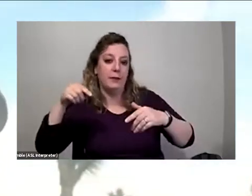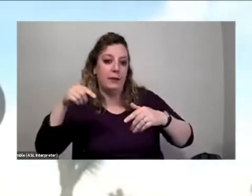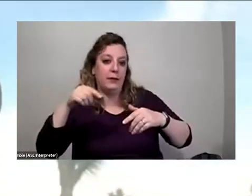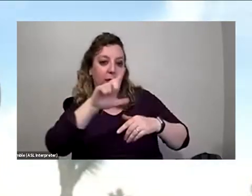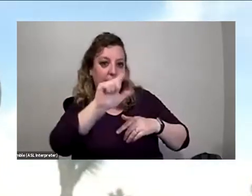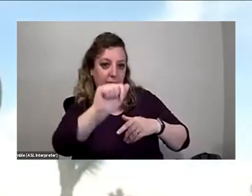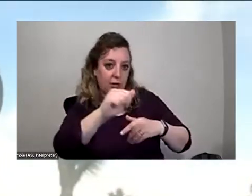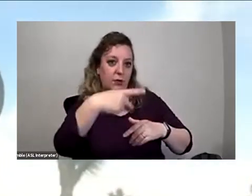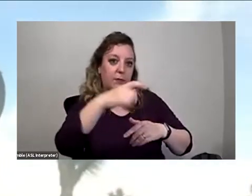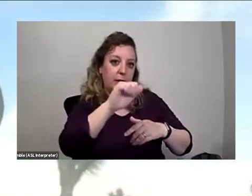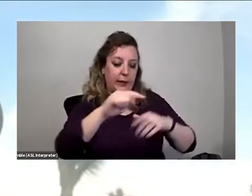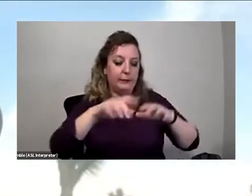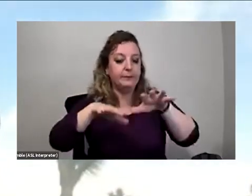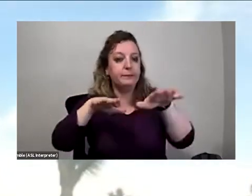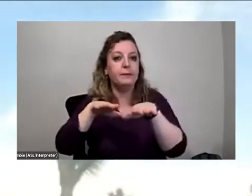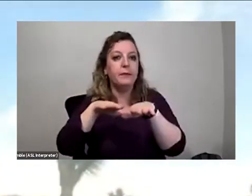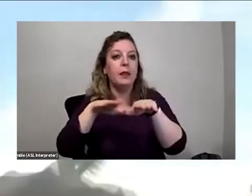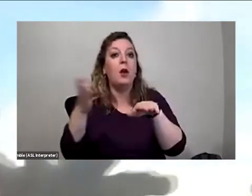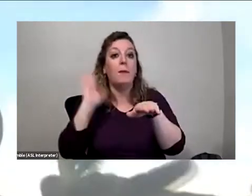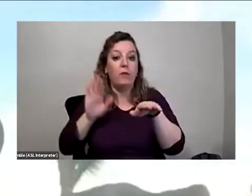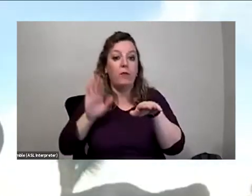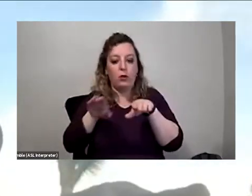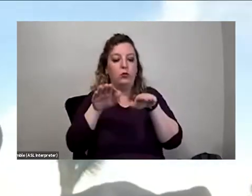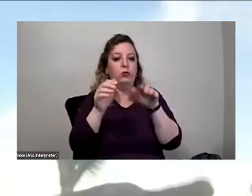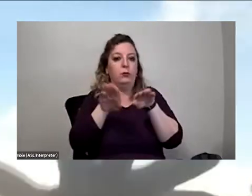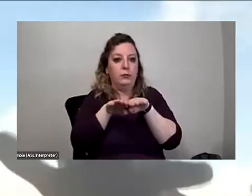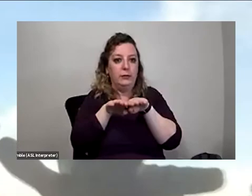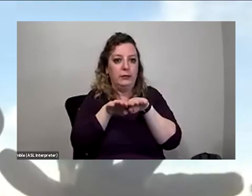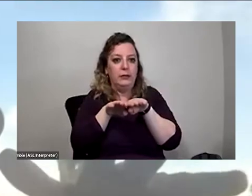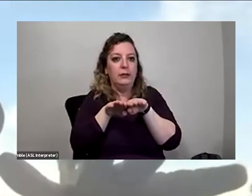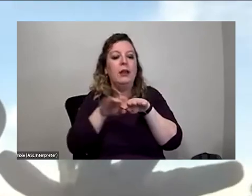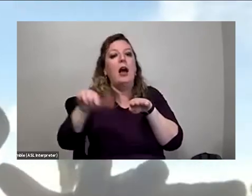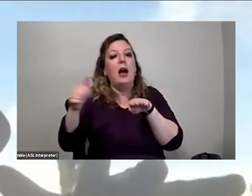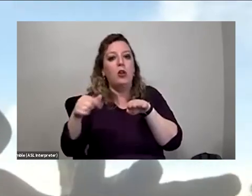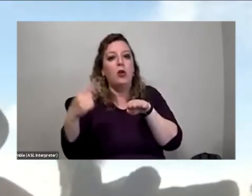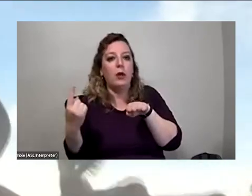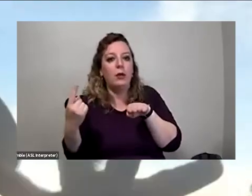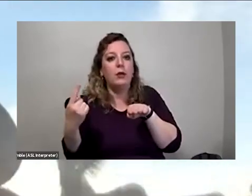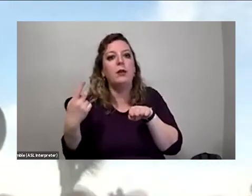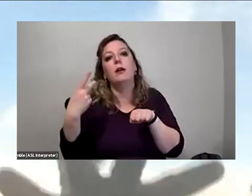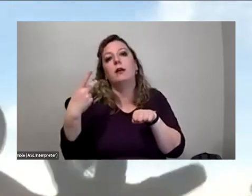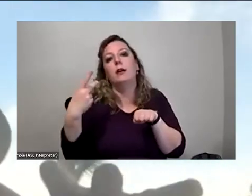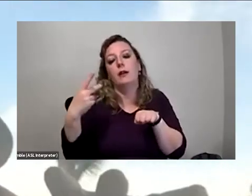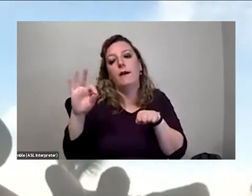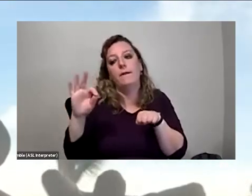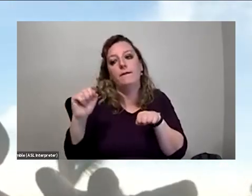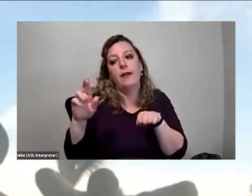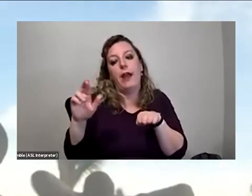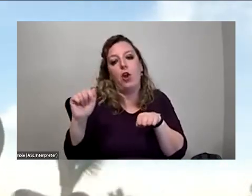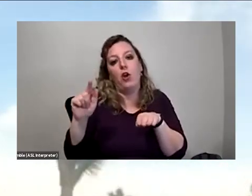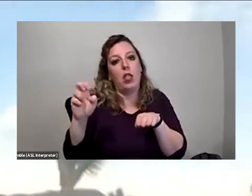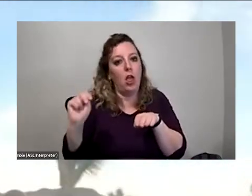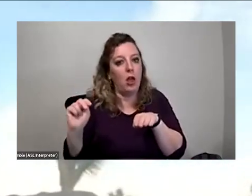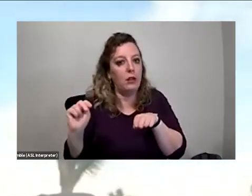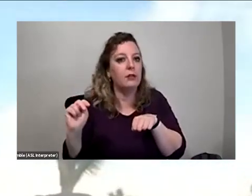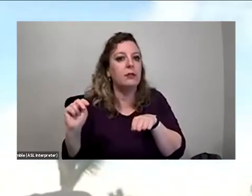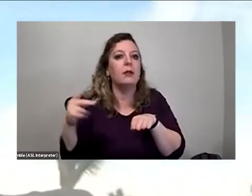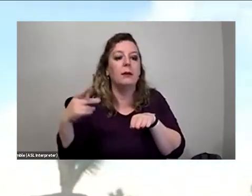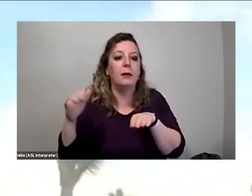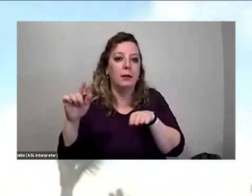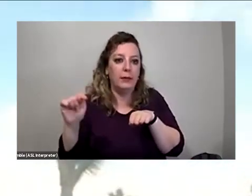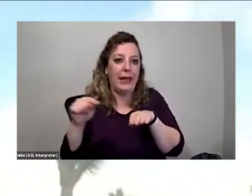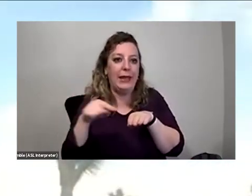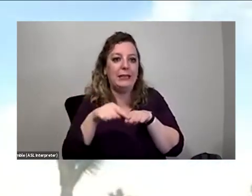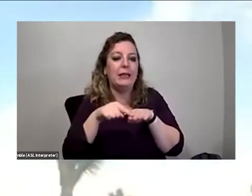plates, the North American plate and the Pacific plate were together. There was another one called the Farallon or Farallon plate, which